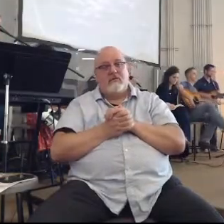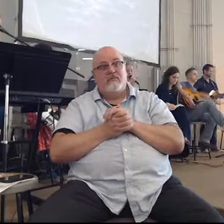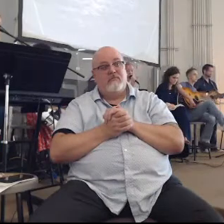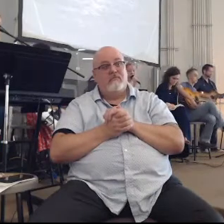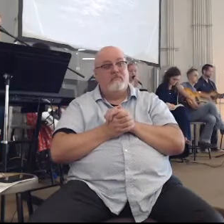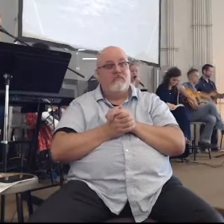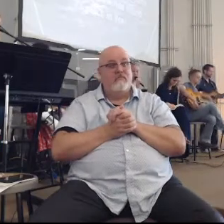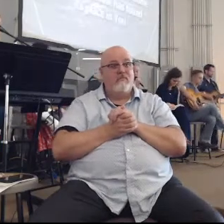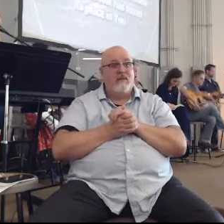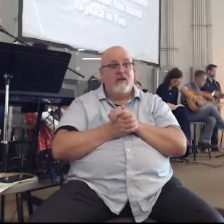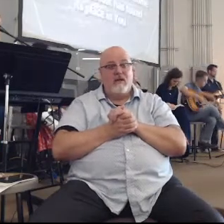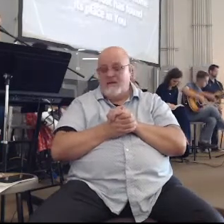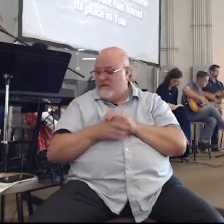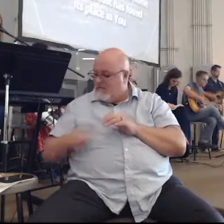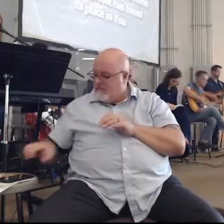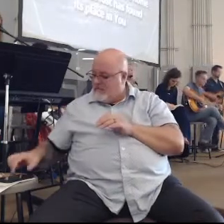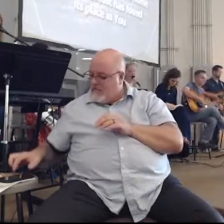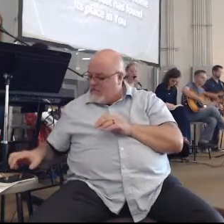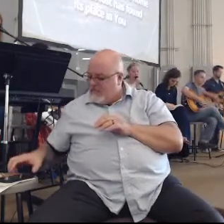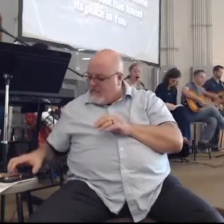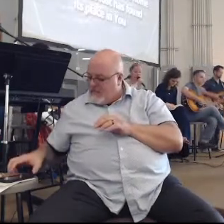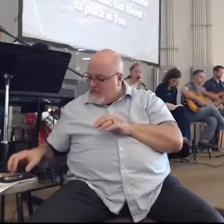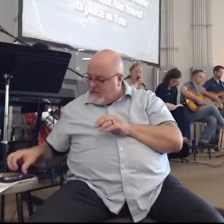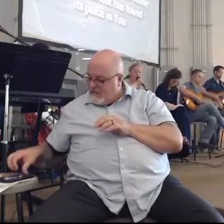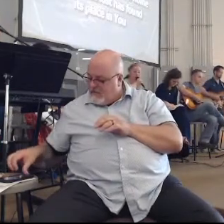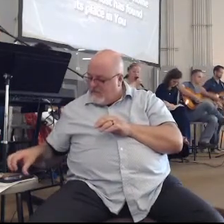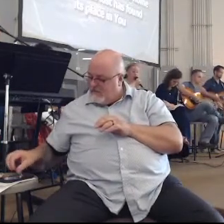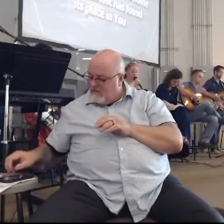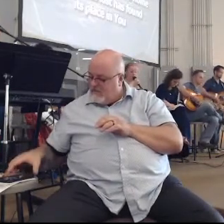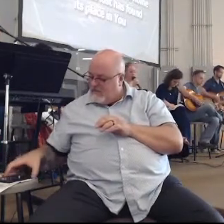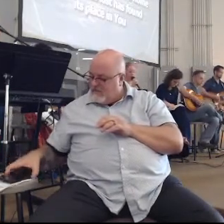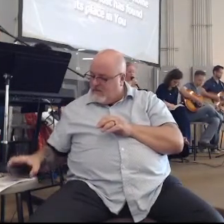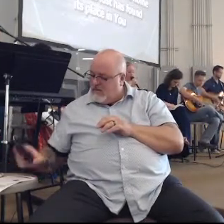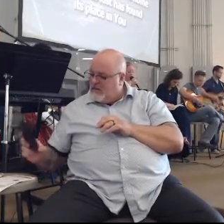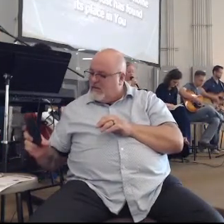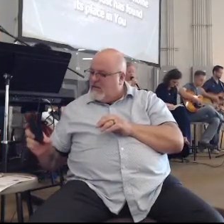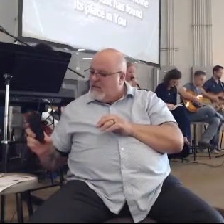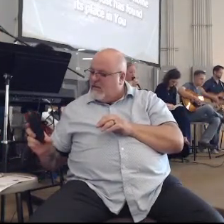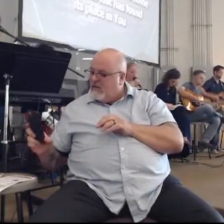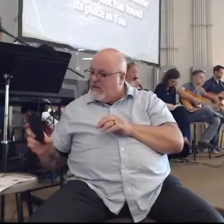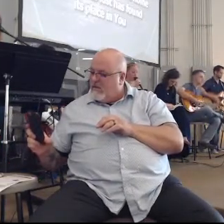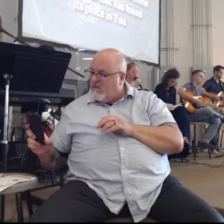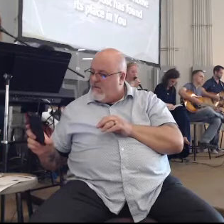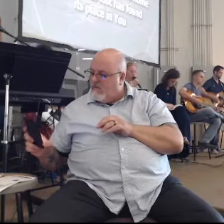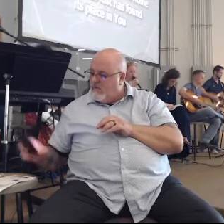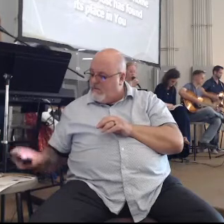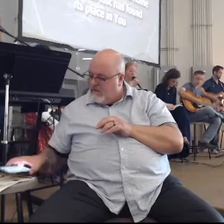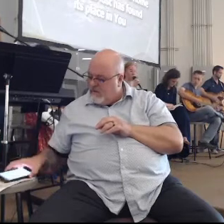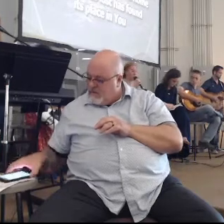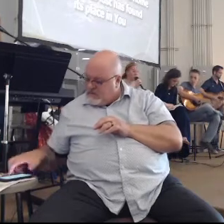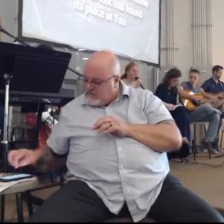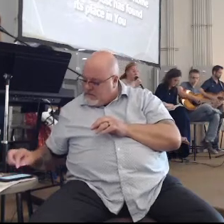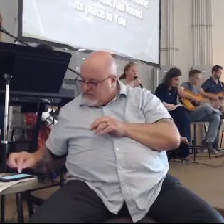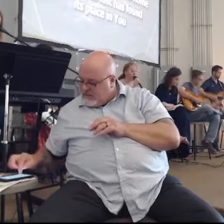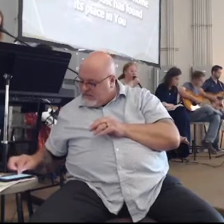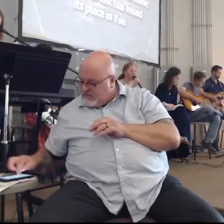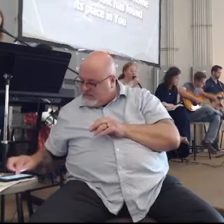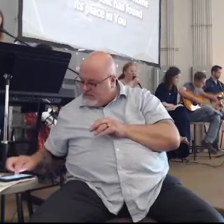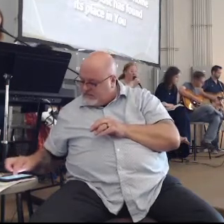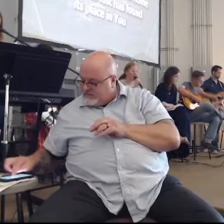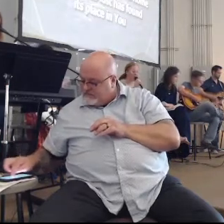The hopeless have found their hope The